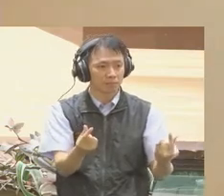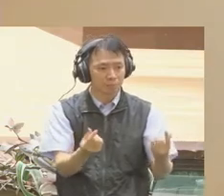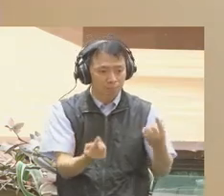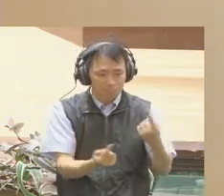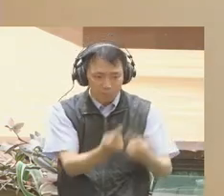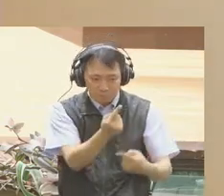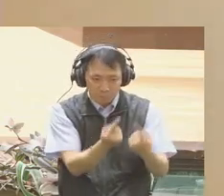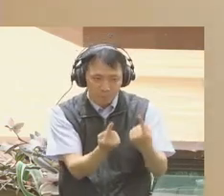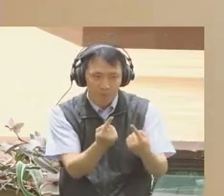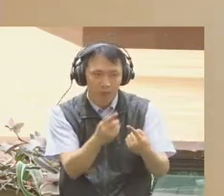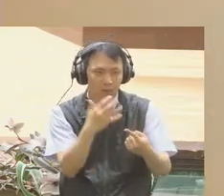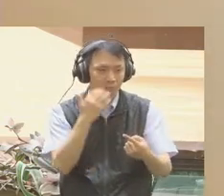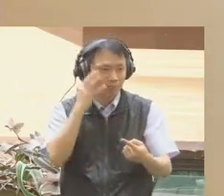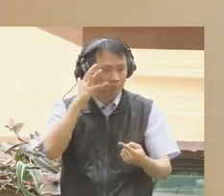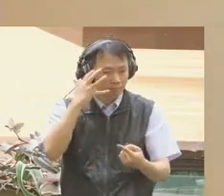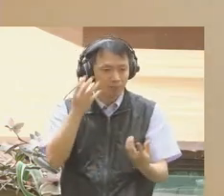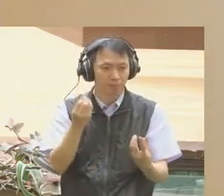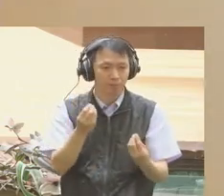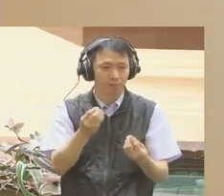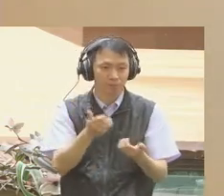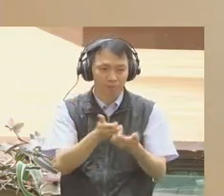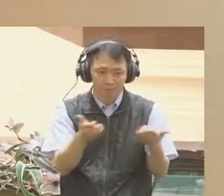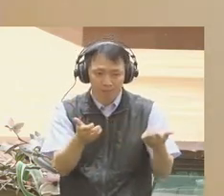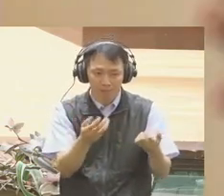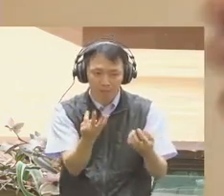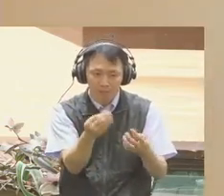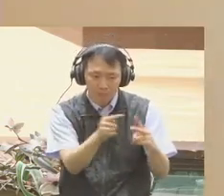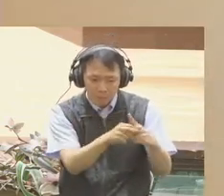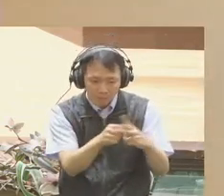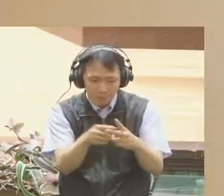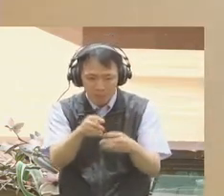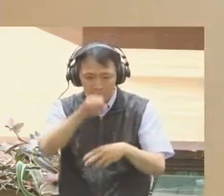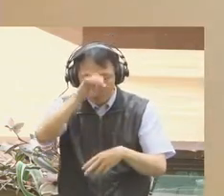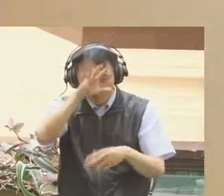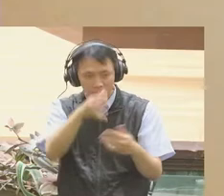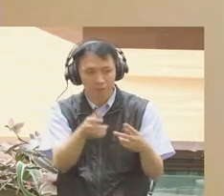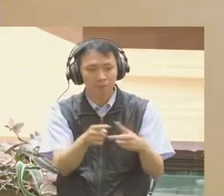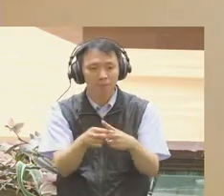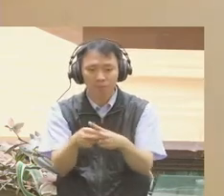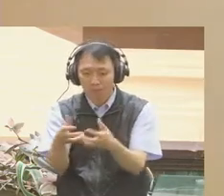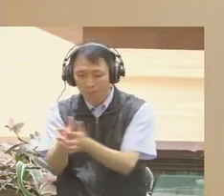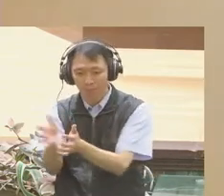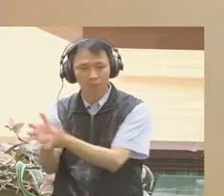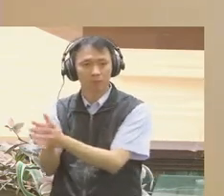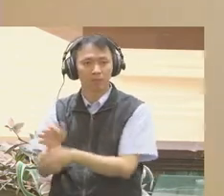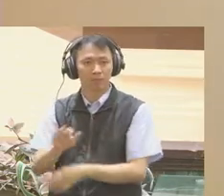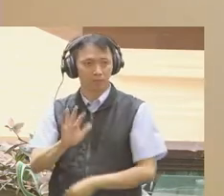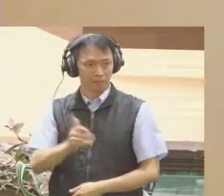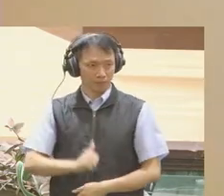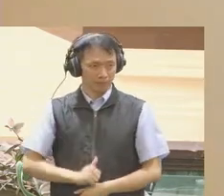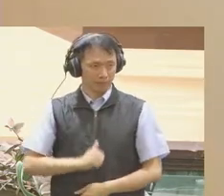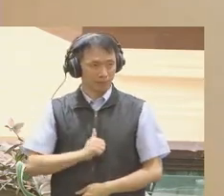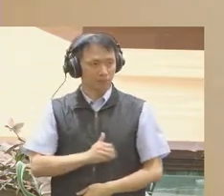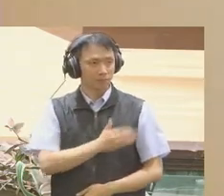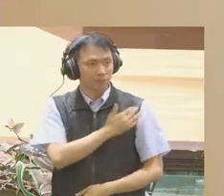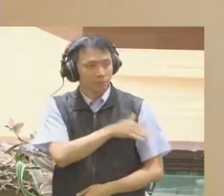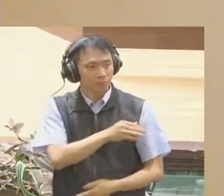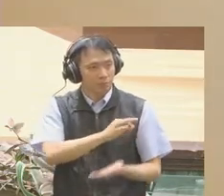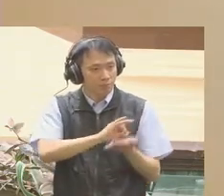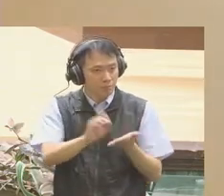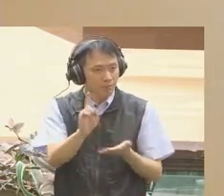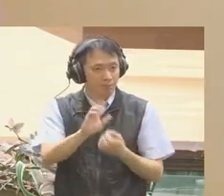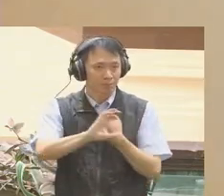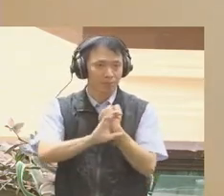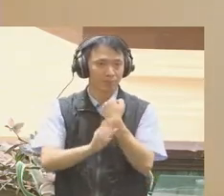thousands of overlapping groups, not just two tribes. There are hundreds of thousands of issues and sub-issues, not the small handful